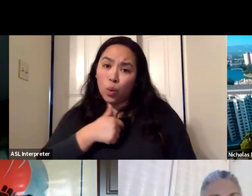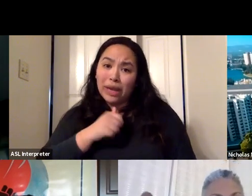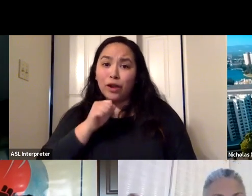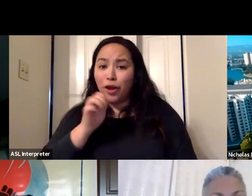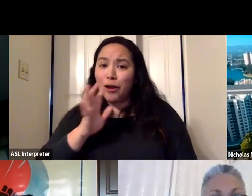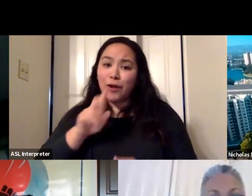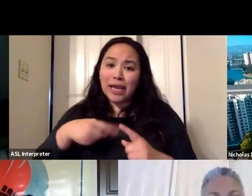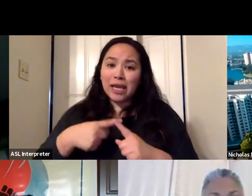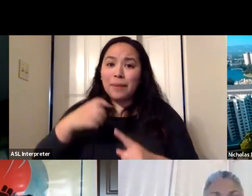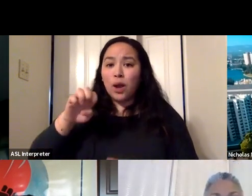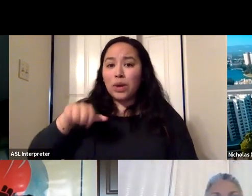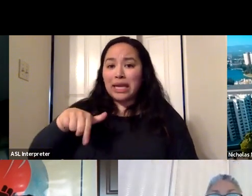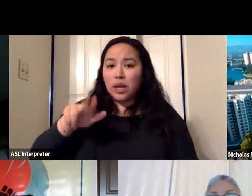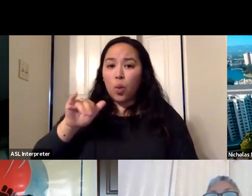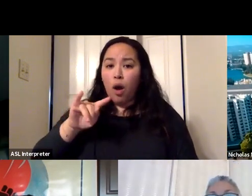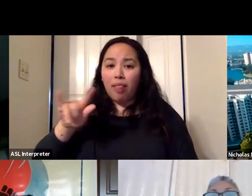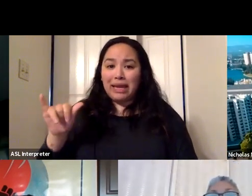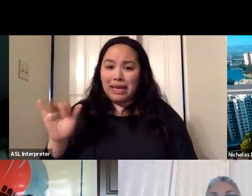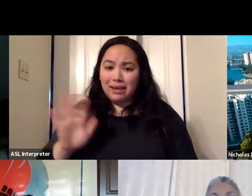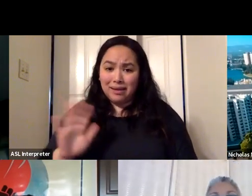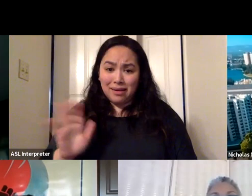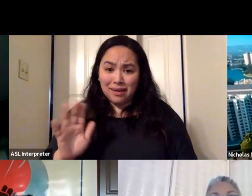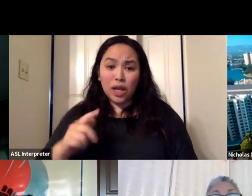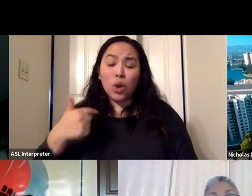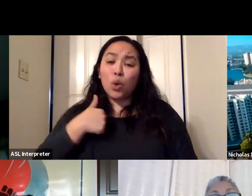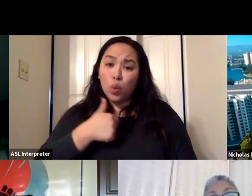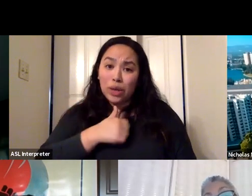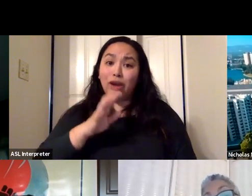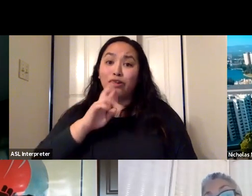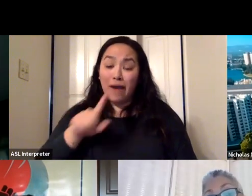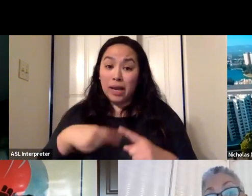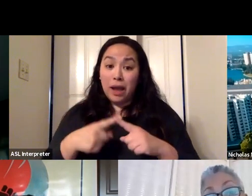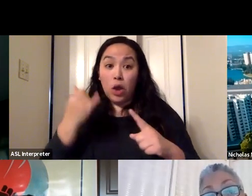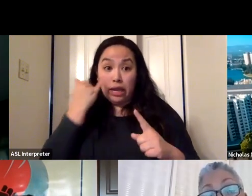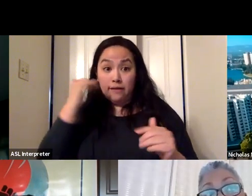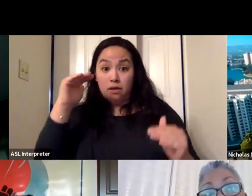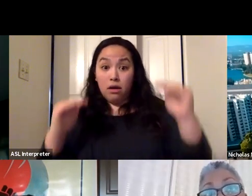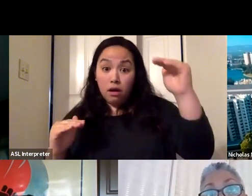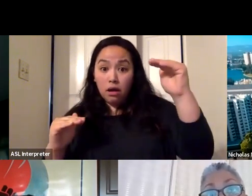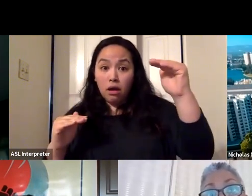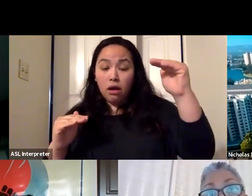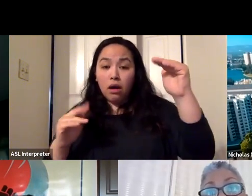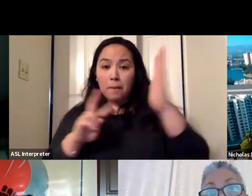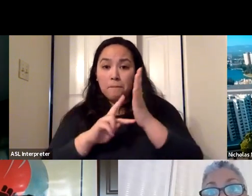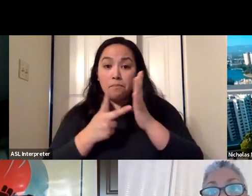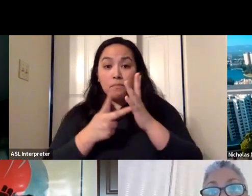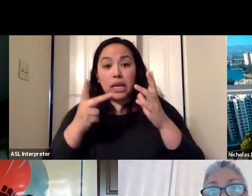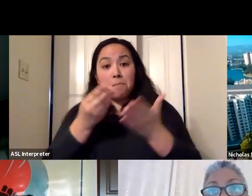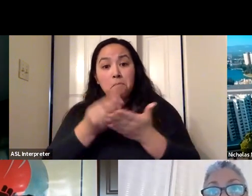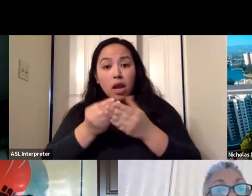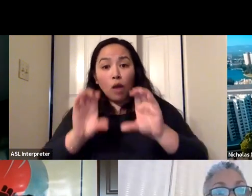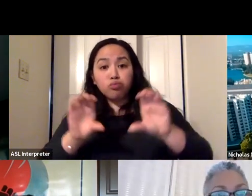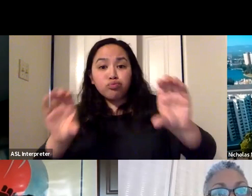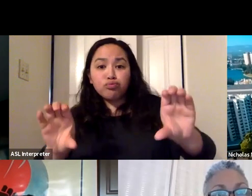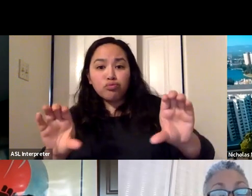penny or everyone gets a nickel. We're really talking about giving more where more is needed. And that has been